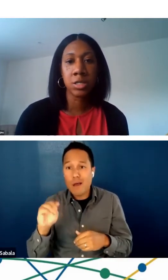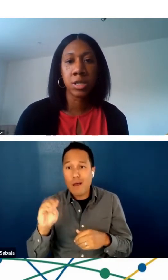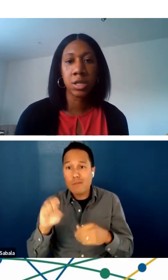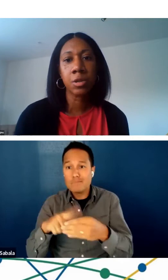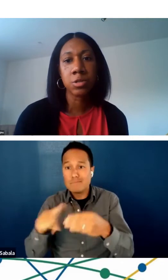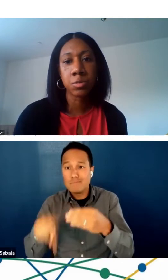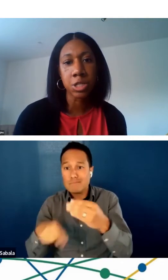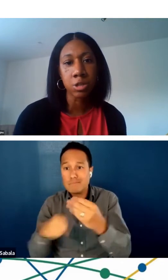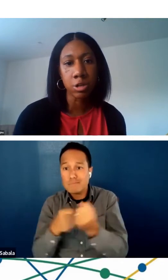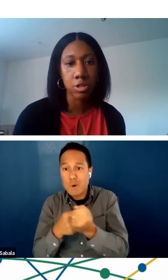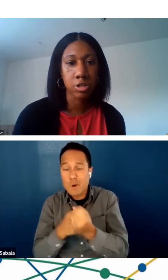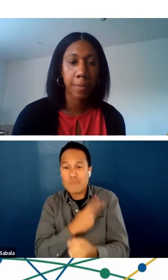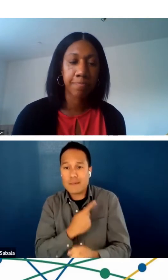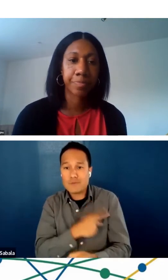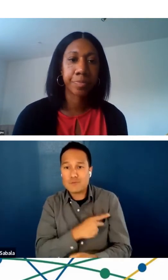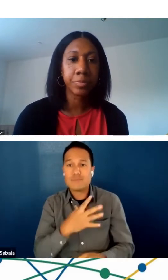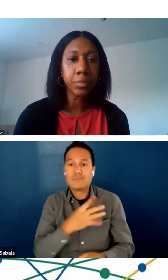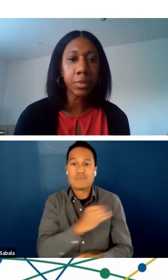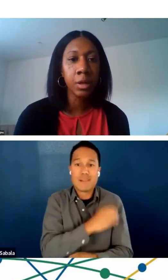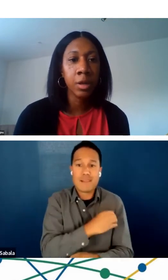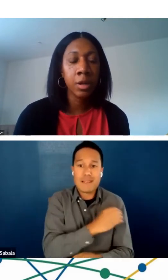patients, as well as research.